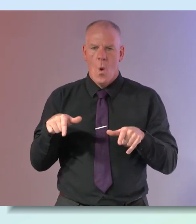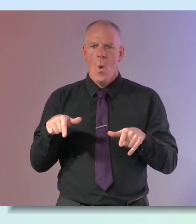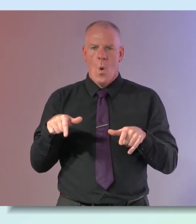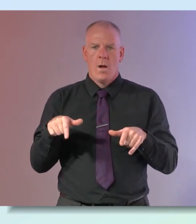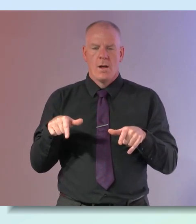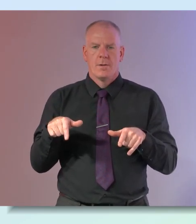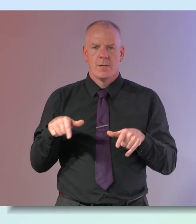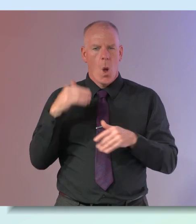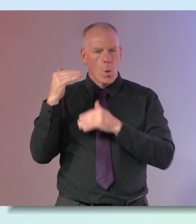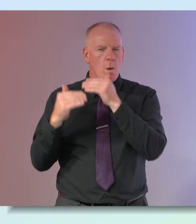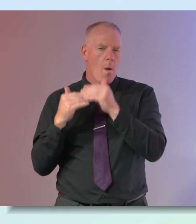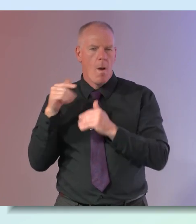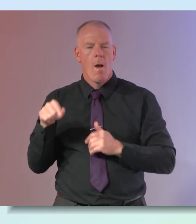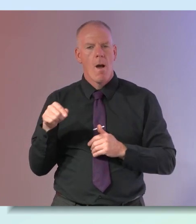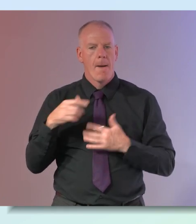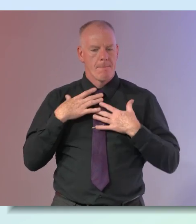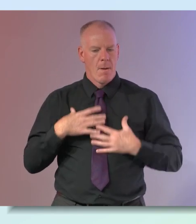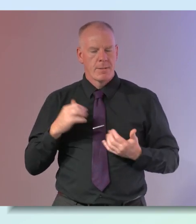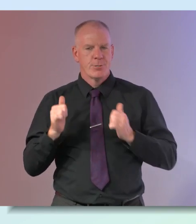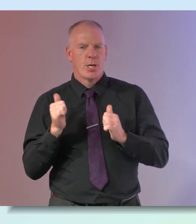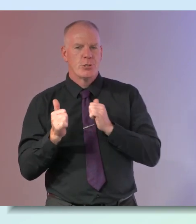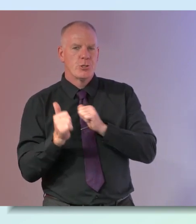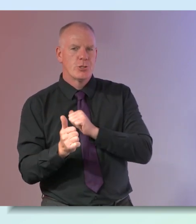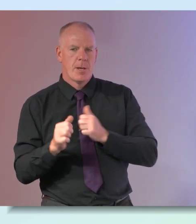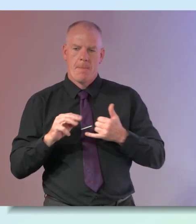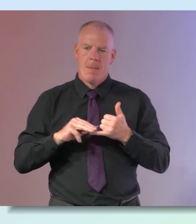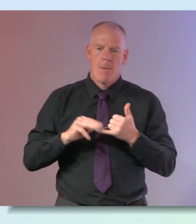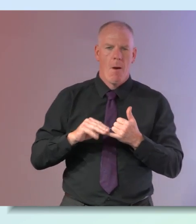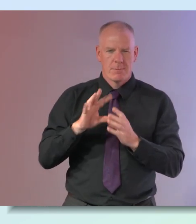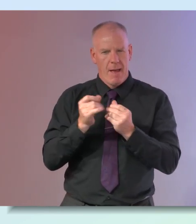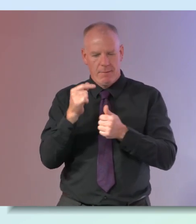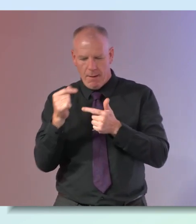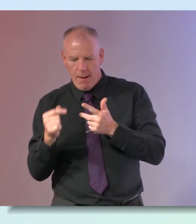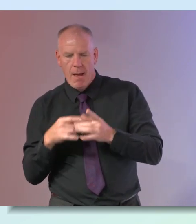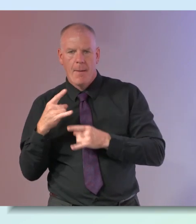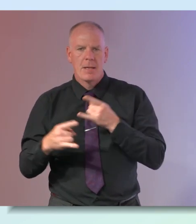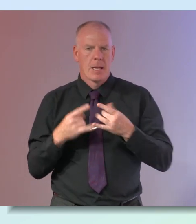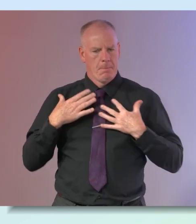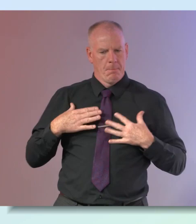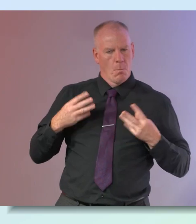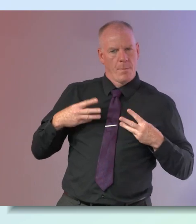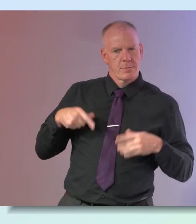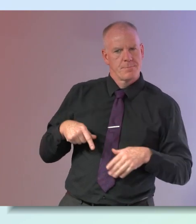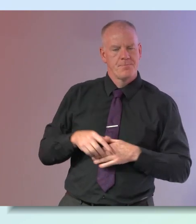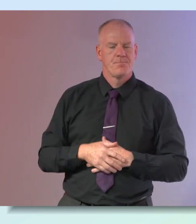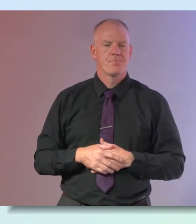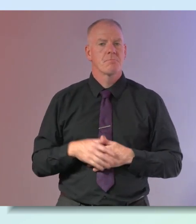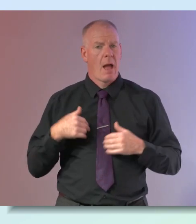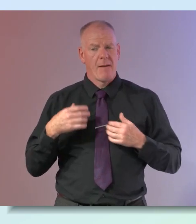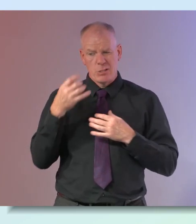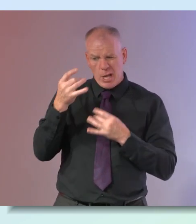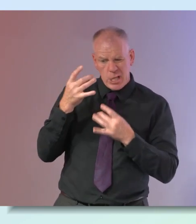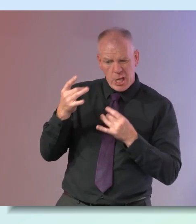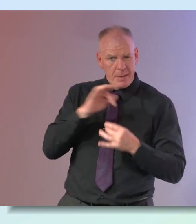yeah as you get older your body changes there's menopause there's all these things because i had um the various checks